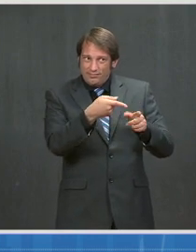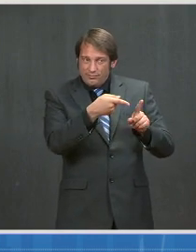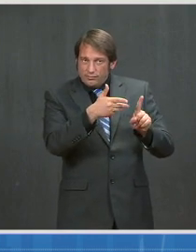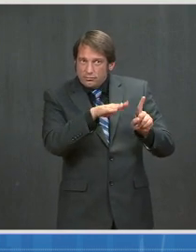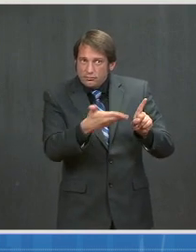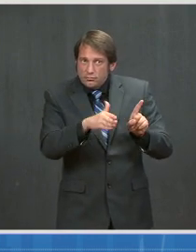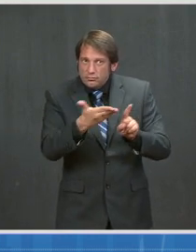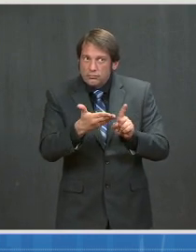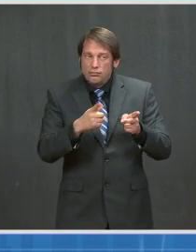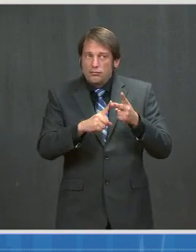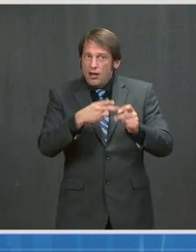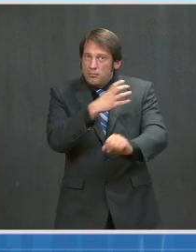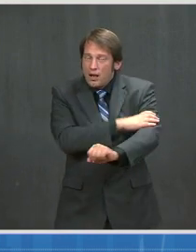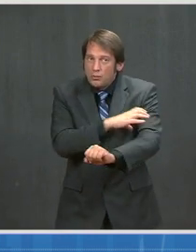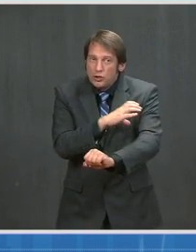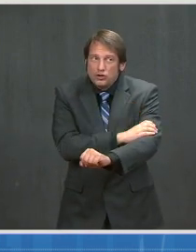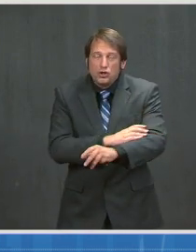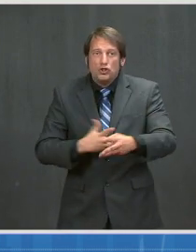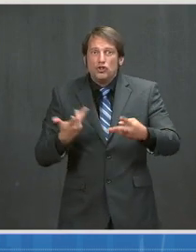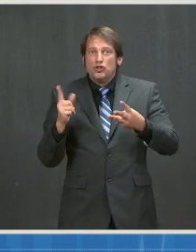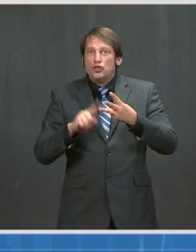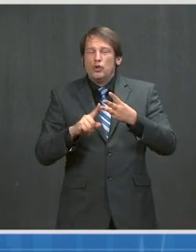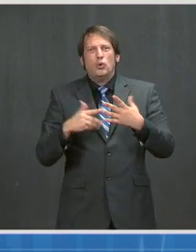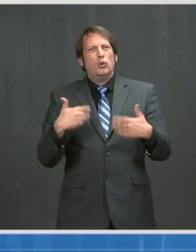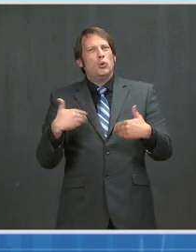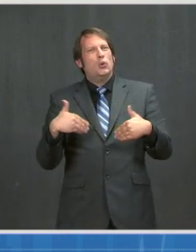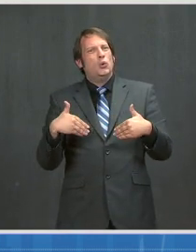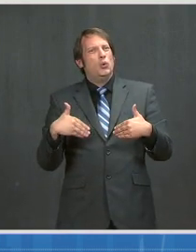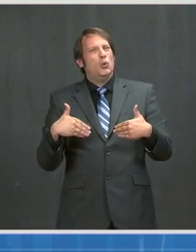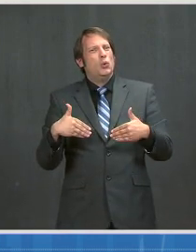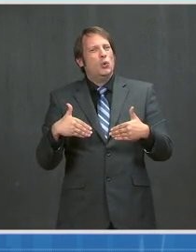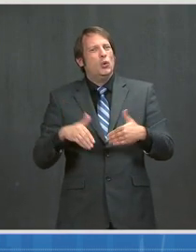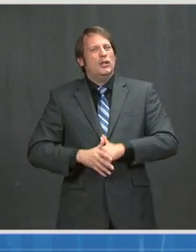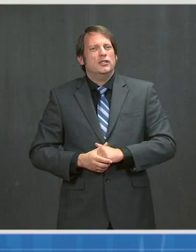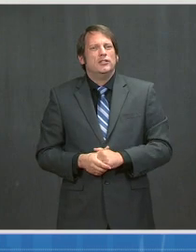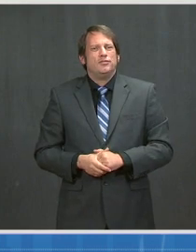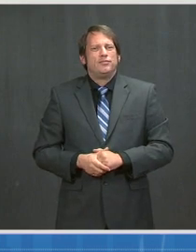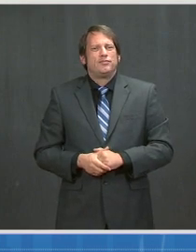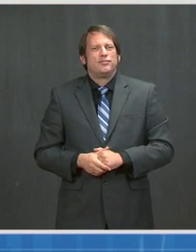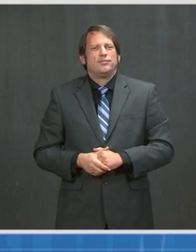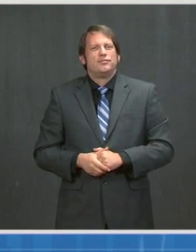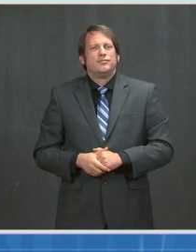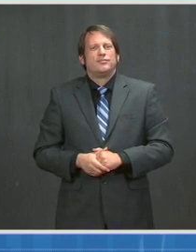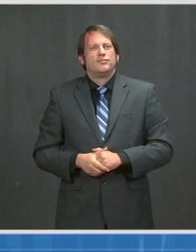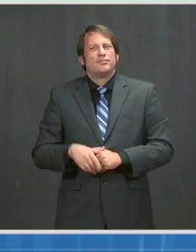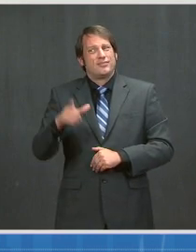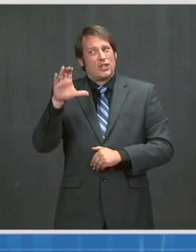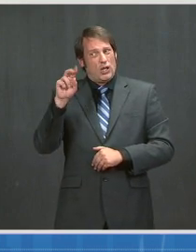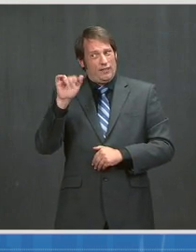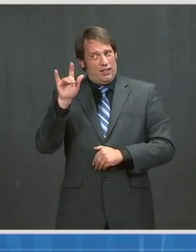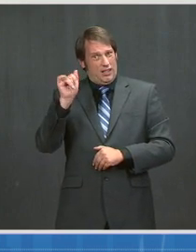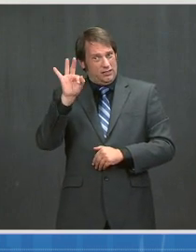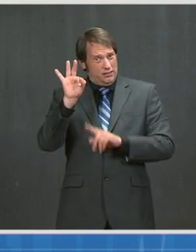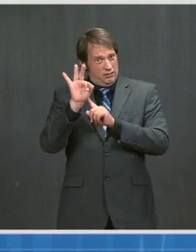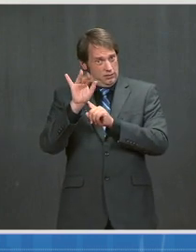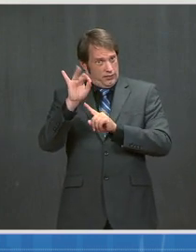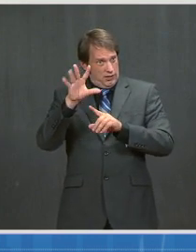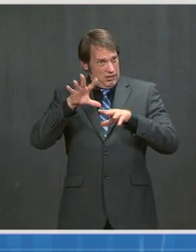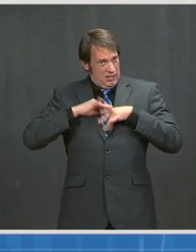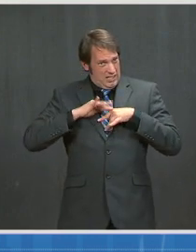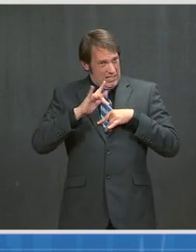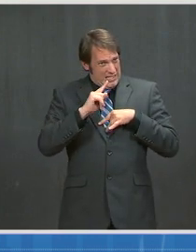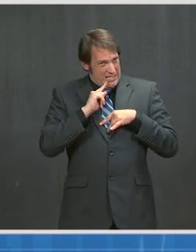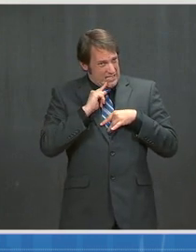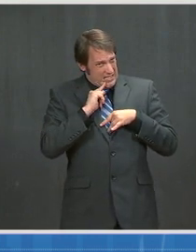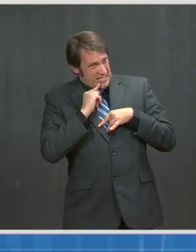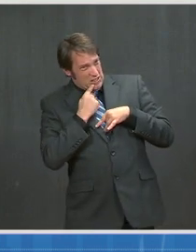were really quite impressive, particularly when COVID-19 was severe in the pregnant mother, taking